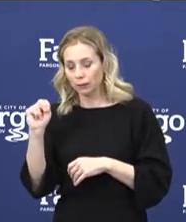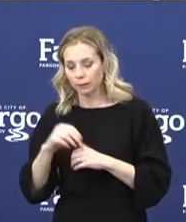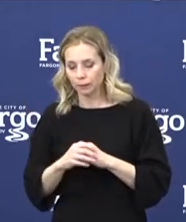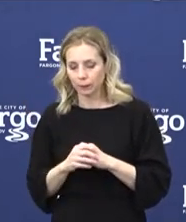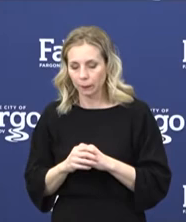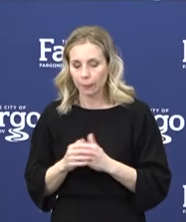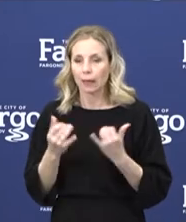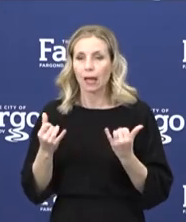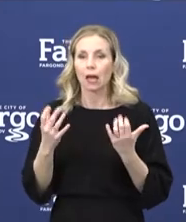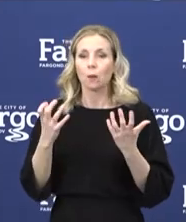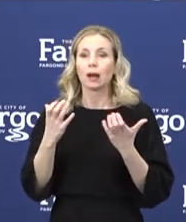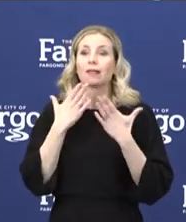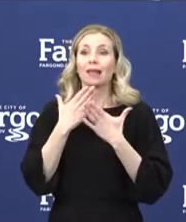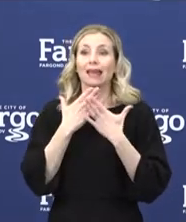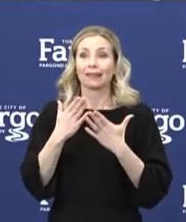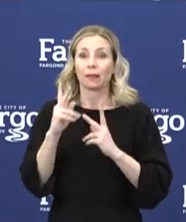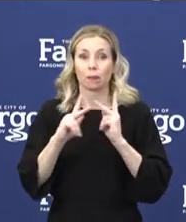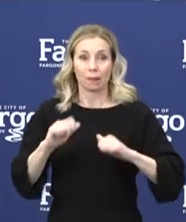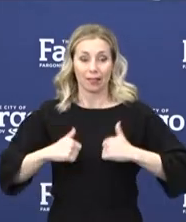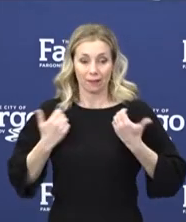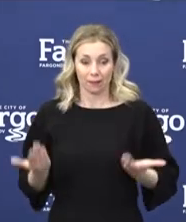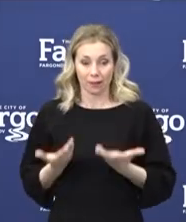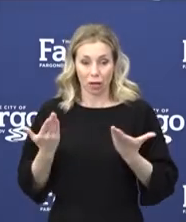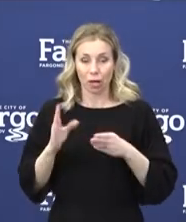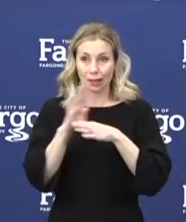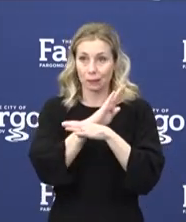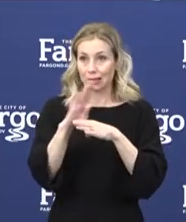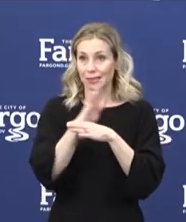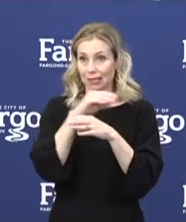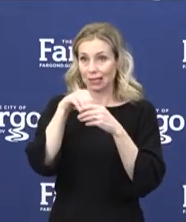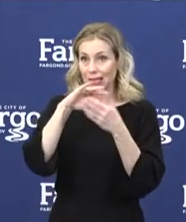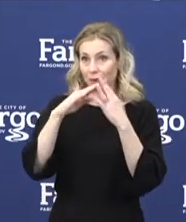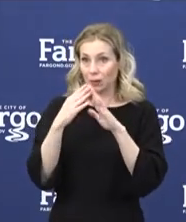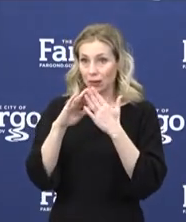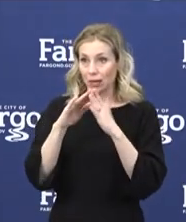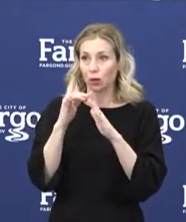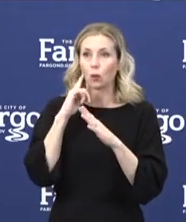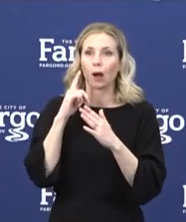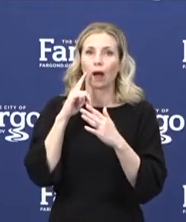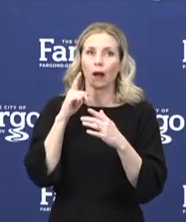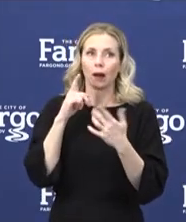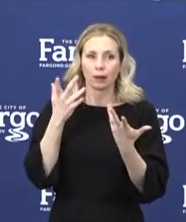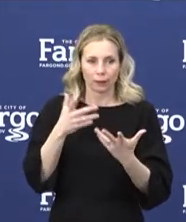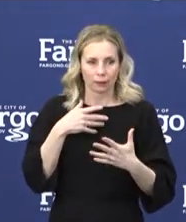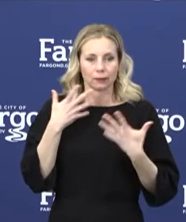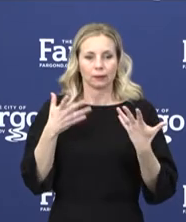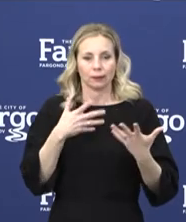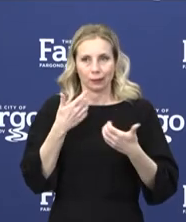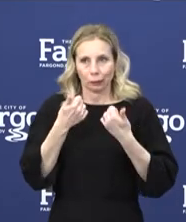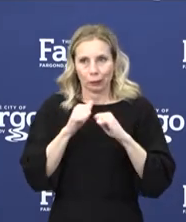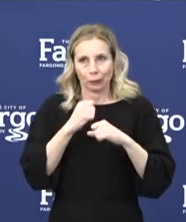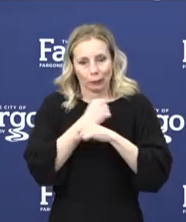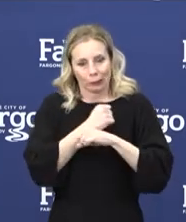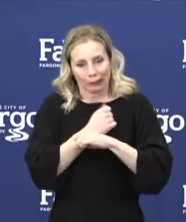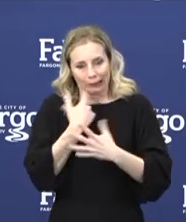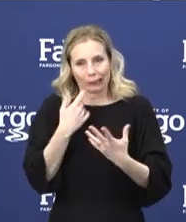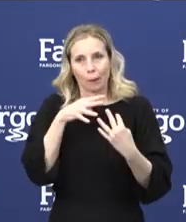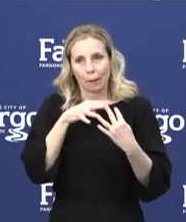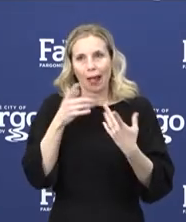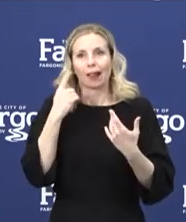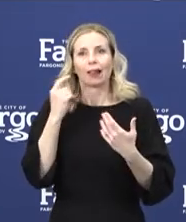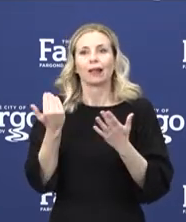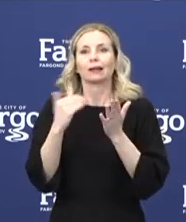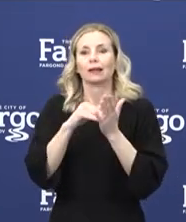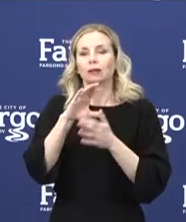residents and businesses in our community are doing a rare part to battle against COVID-19. For example, I'm seeing many people